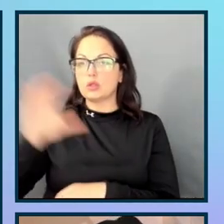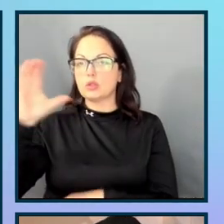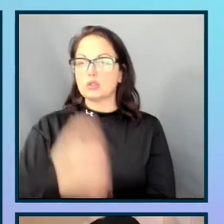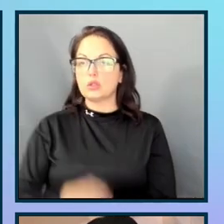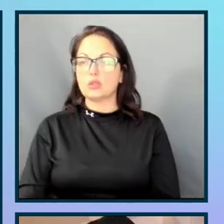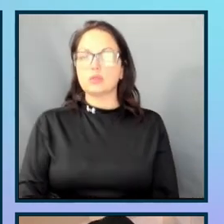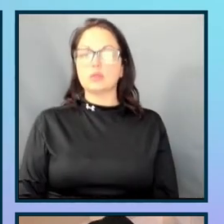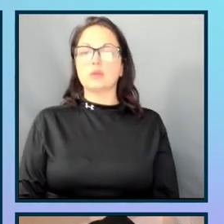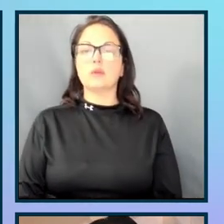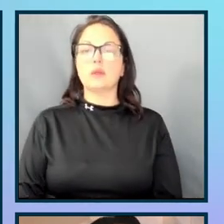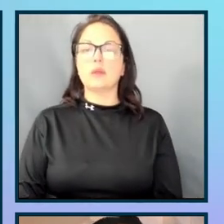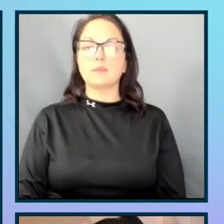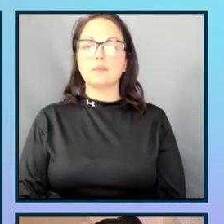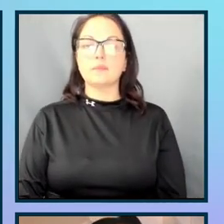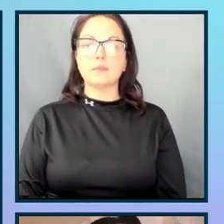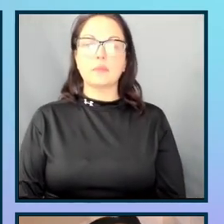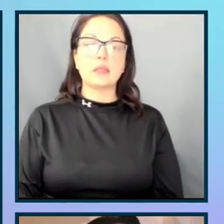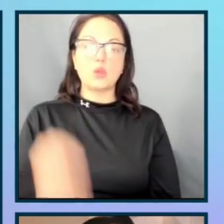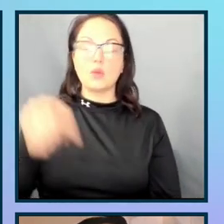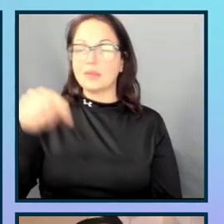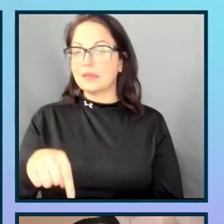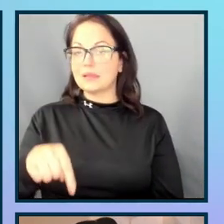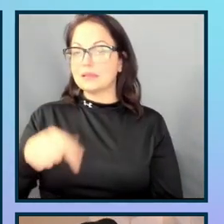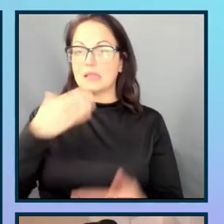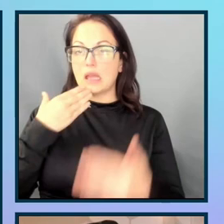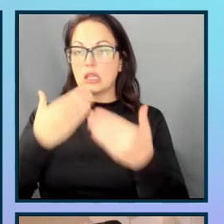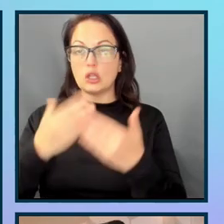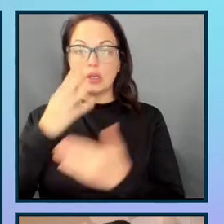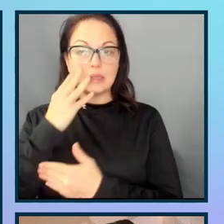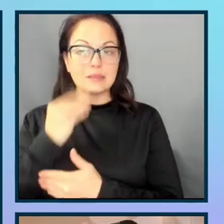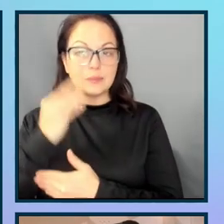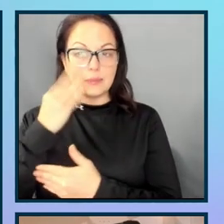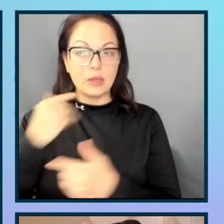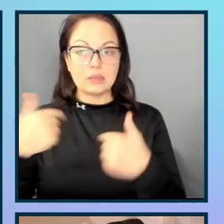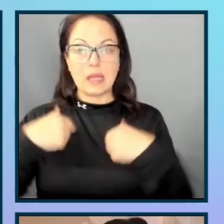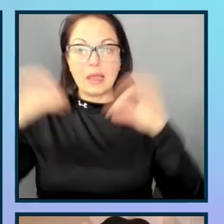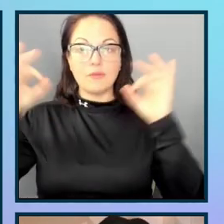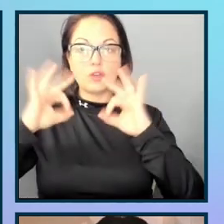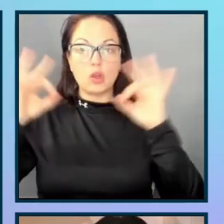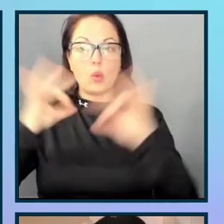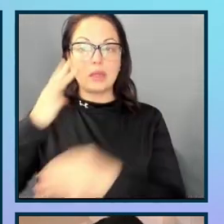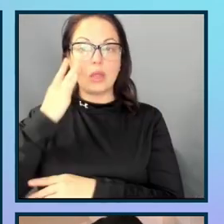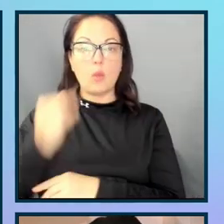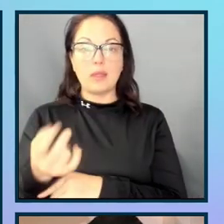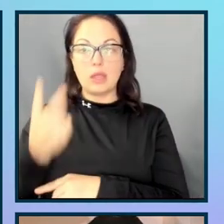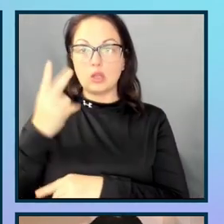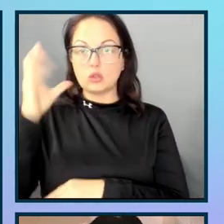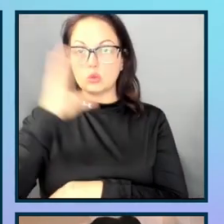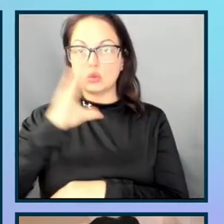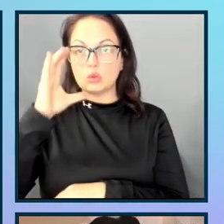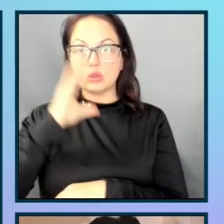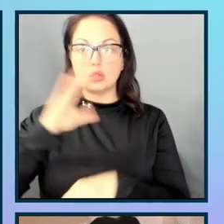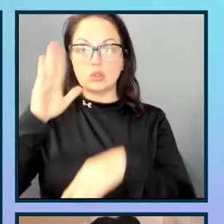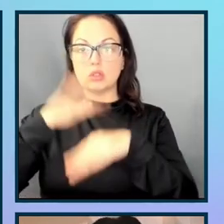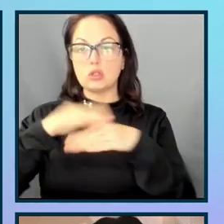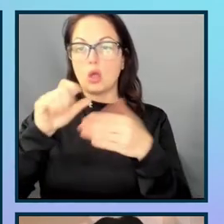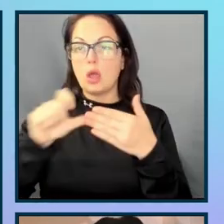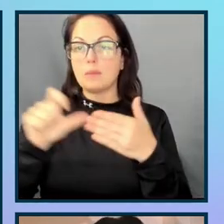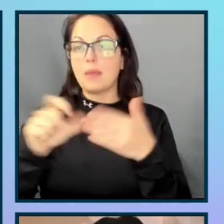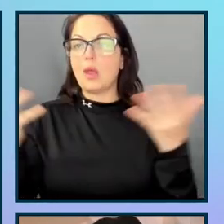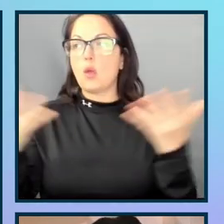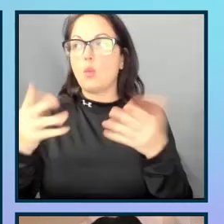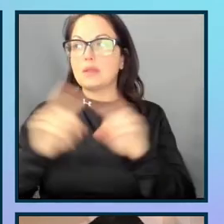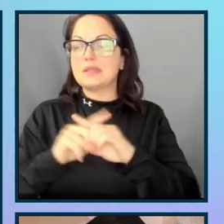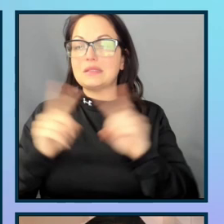this is not great. This is not a great experience because I have no idea why there are two searches on the page. What is the difference